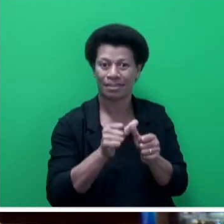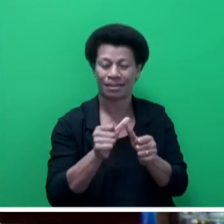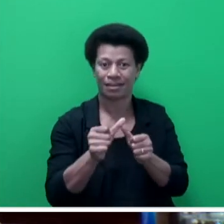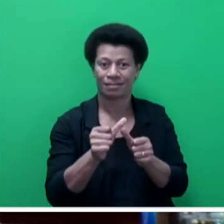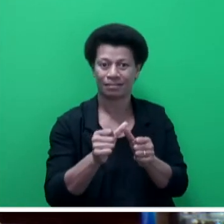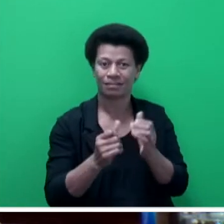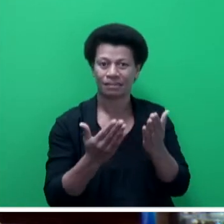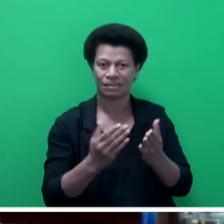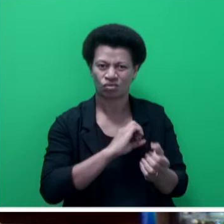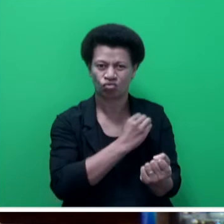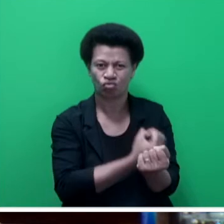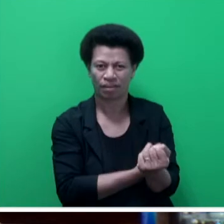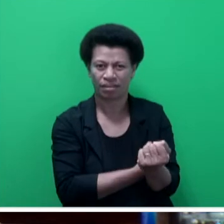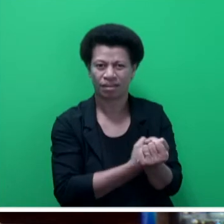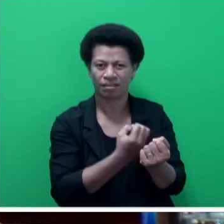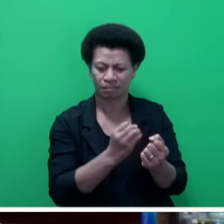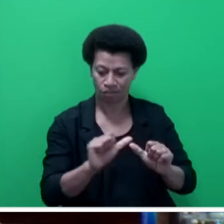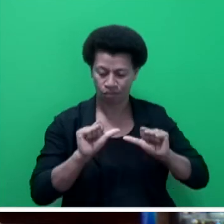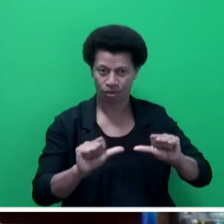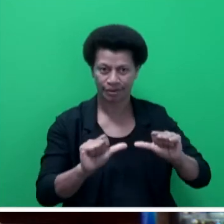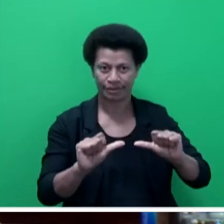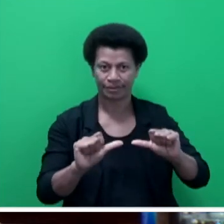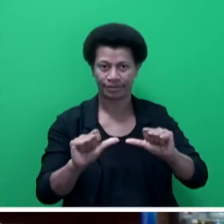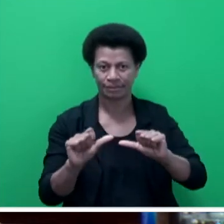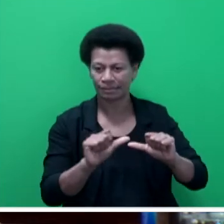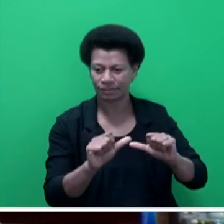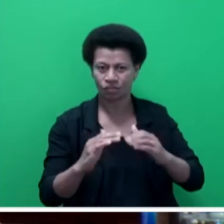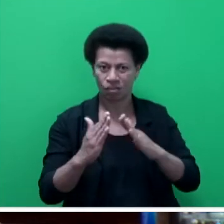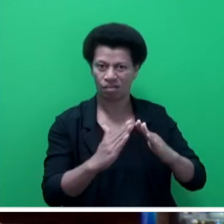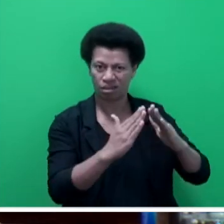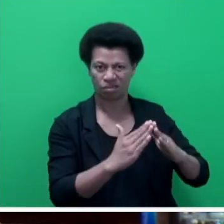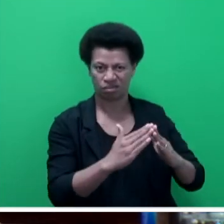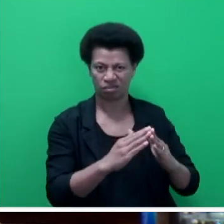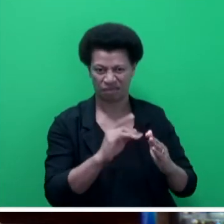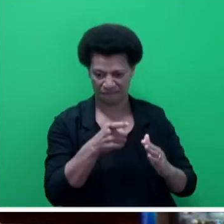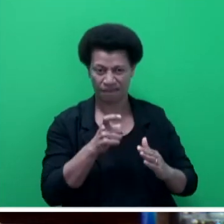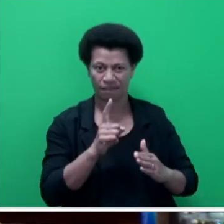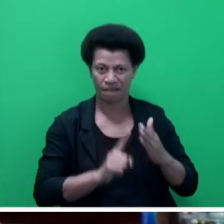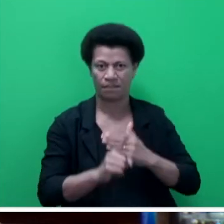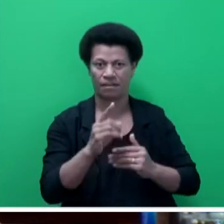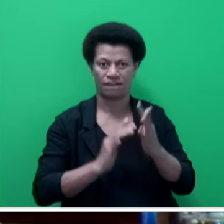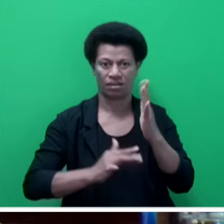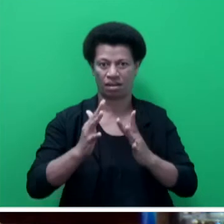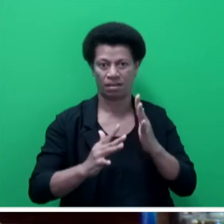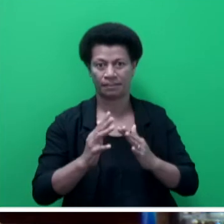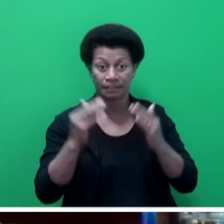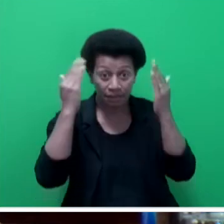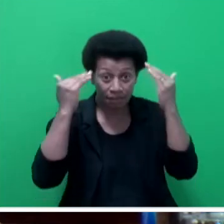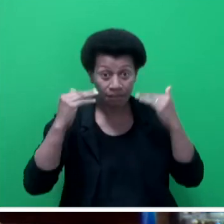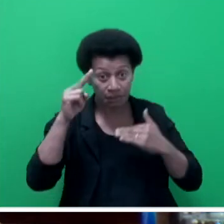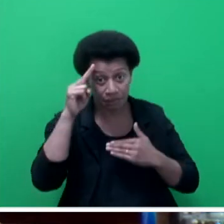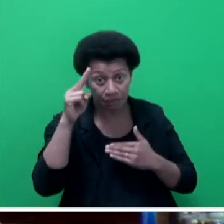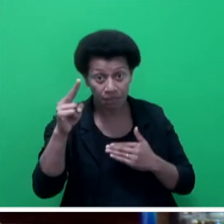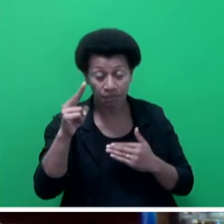mechanisms for protection of critical facilities. Mr Speaker. sir, it is therefore imperative